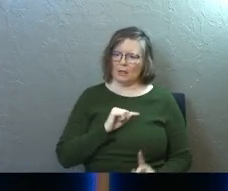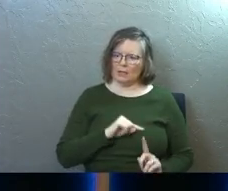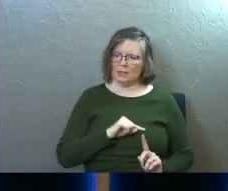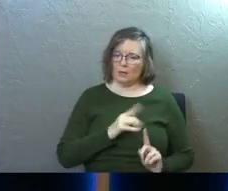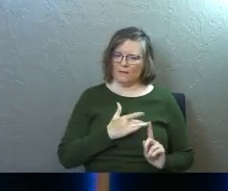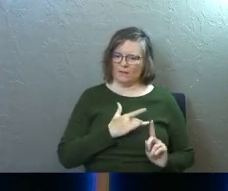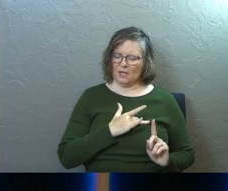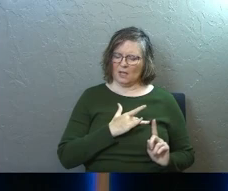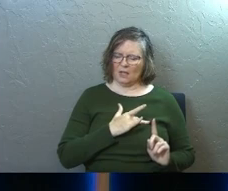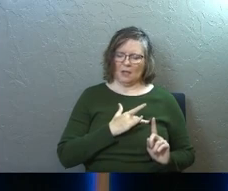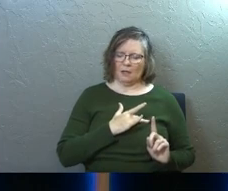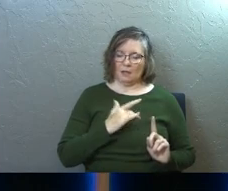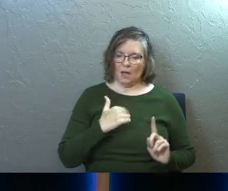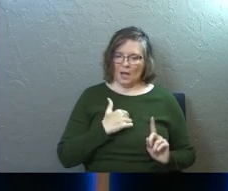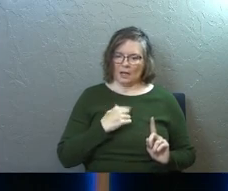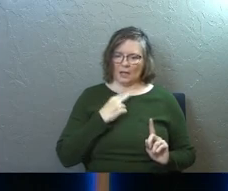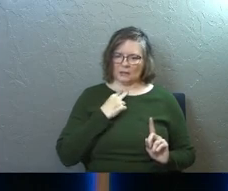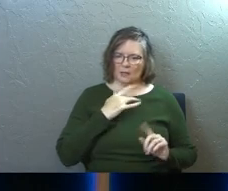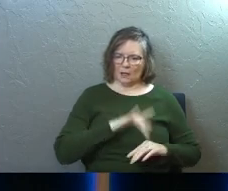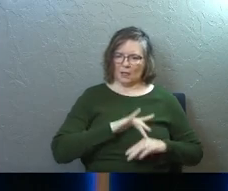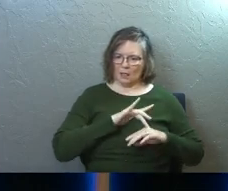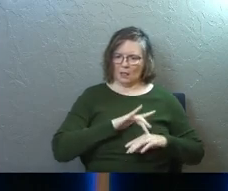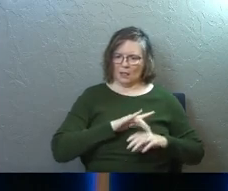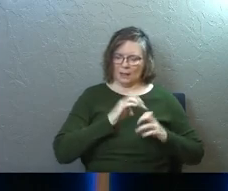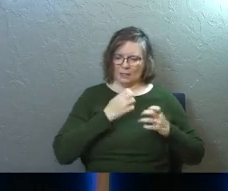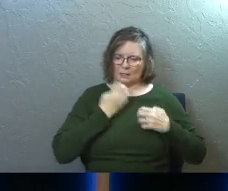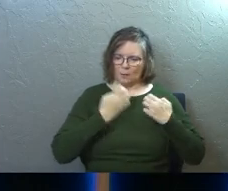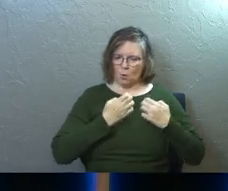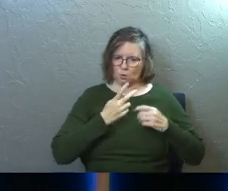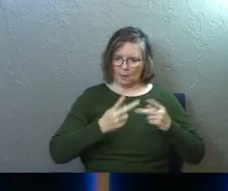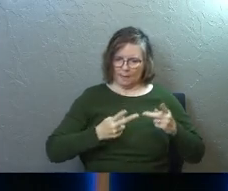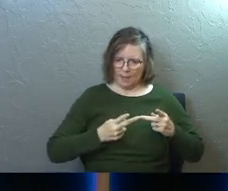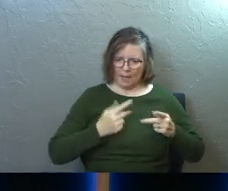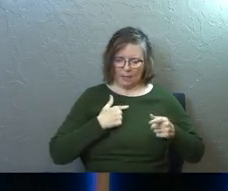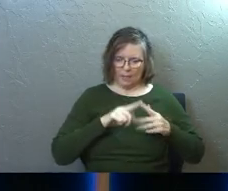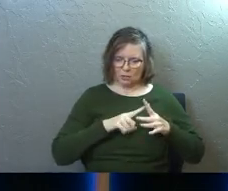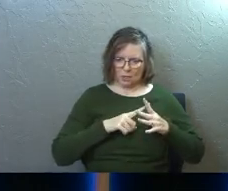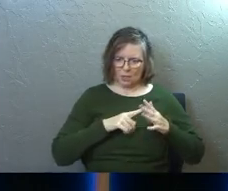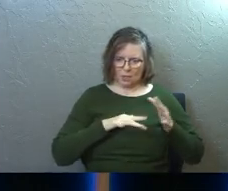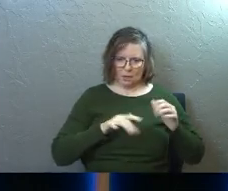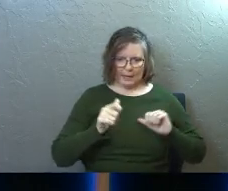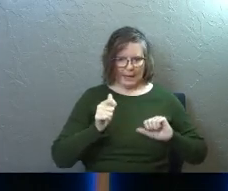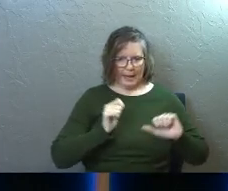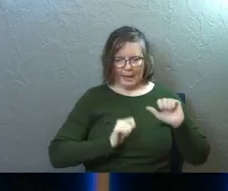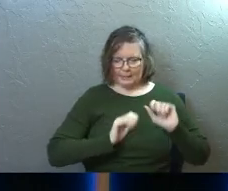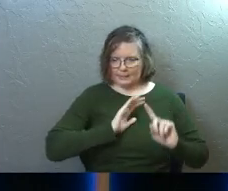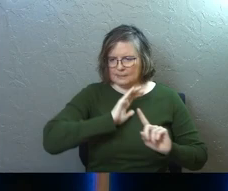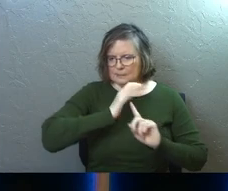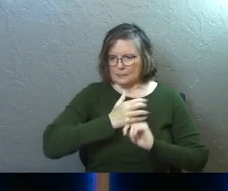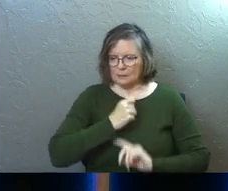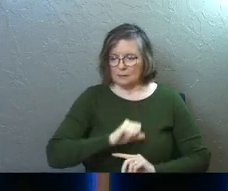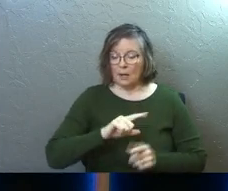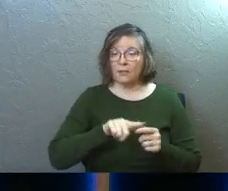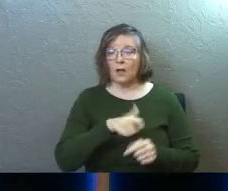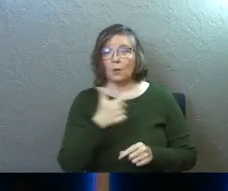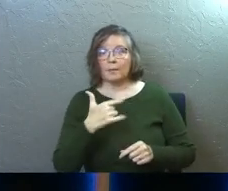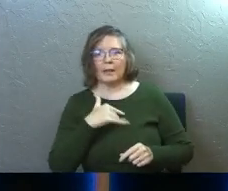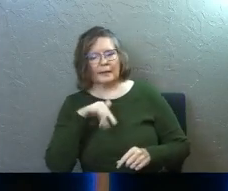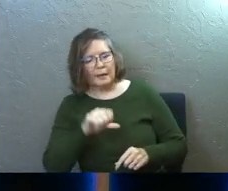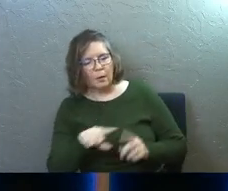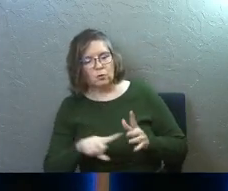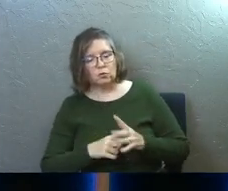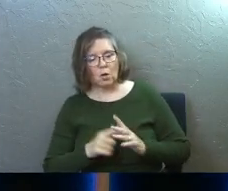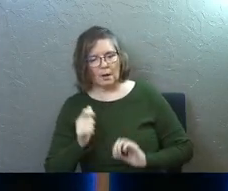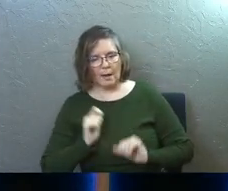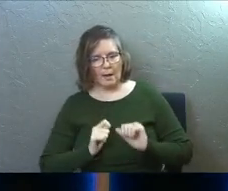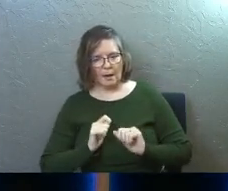And when it made me feel like this, I got stuck in this emotional place and then I started acting this way. And then the other one will be like, yeah, and